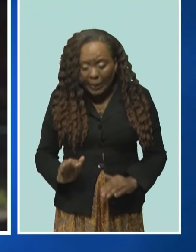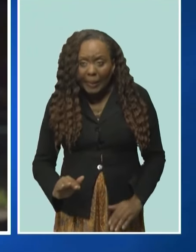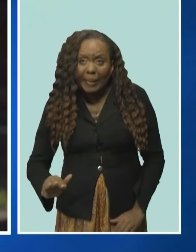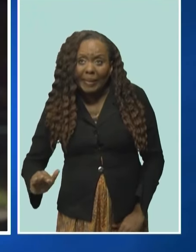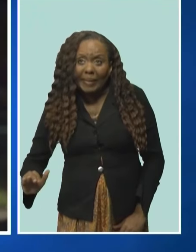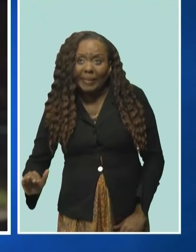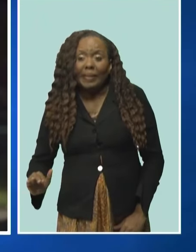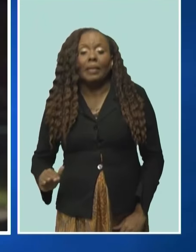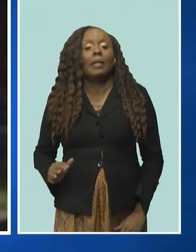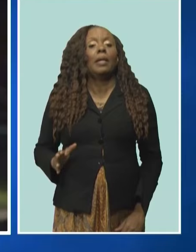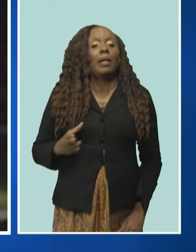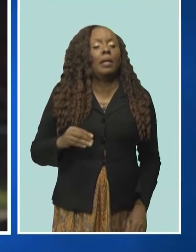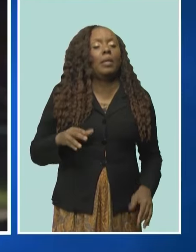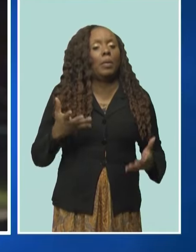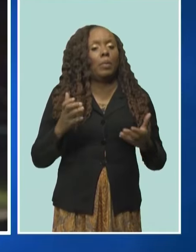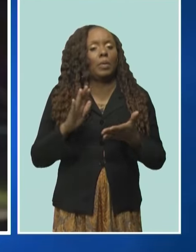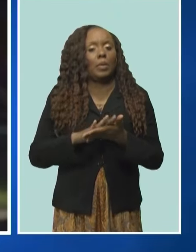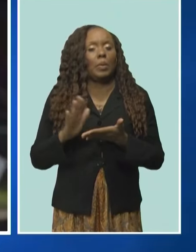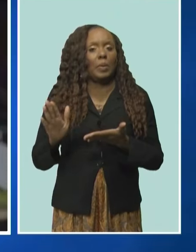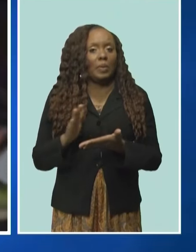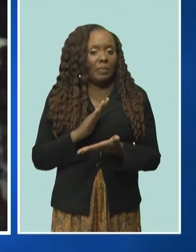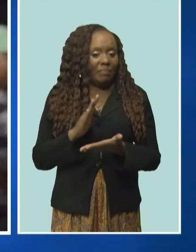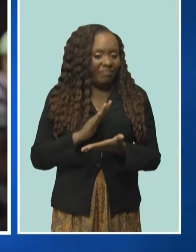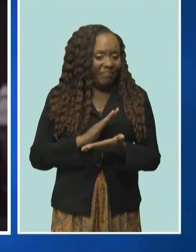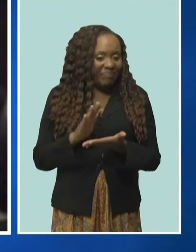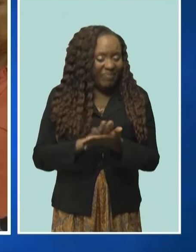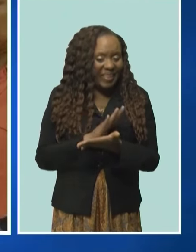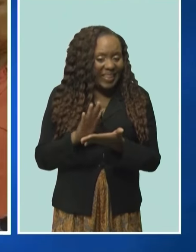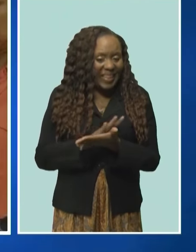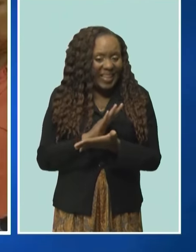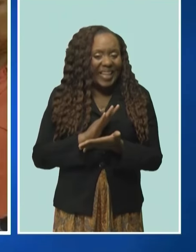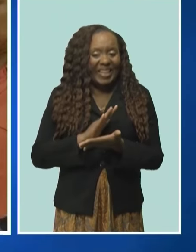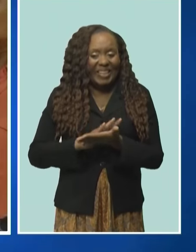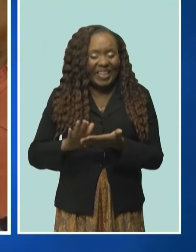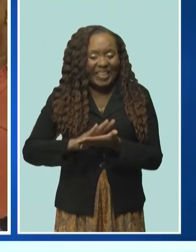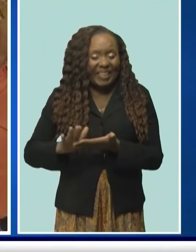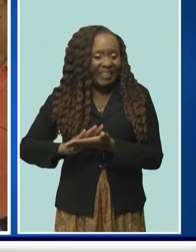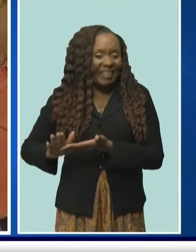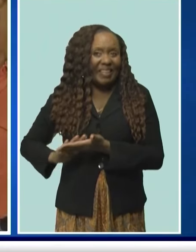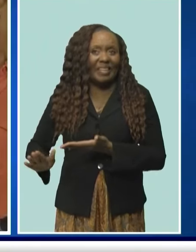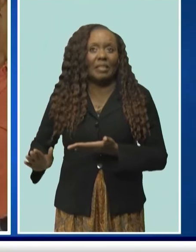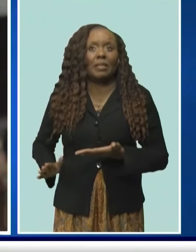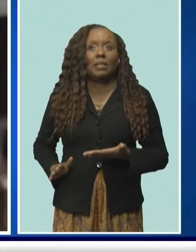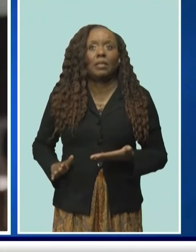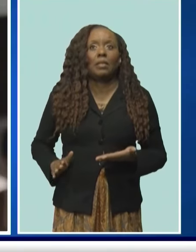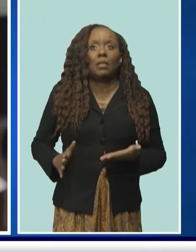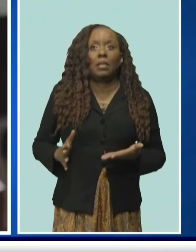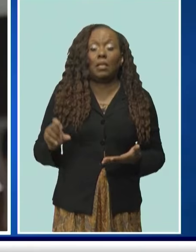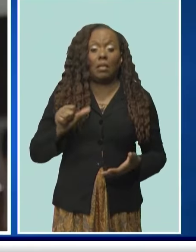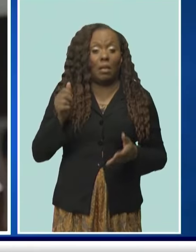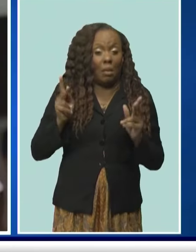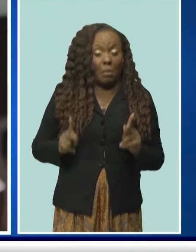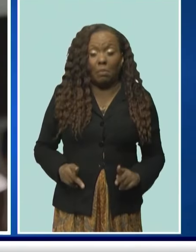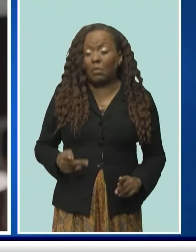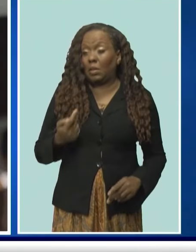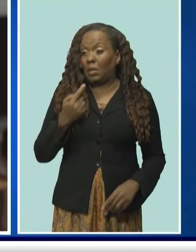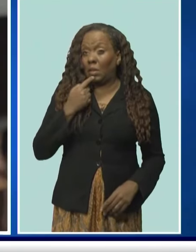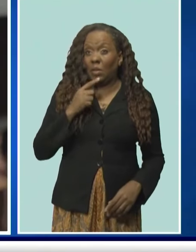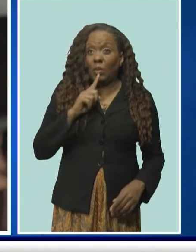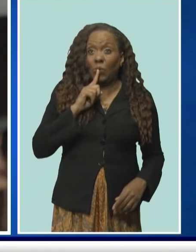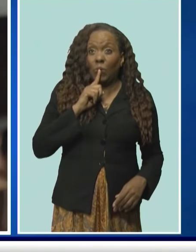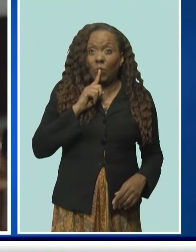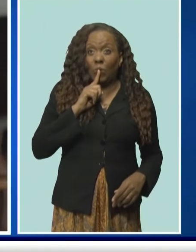So work on it and get the school clean up. That's Diane Howell pleading with the authorities. Another resident, Rosalind White,